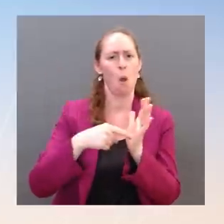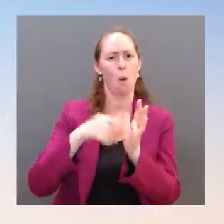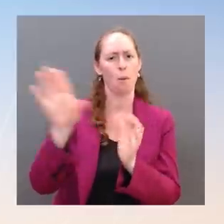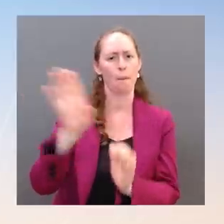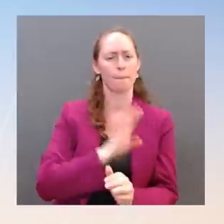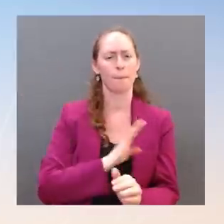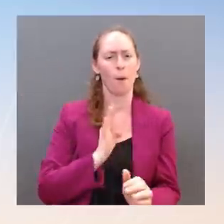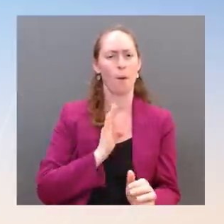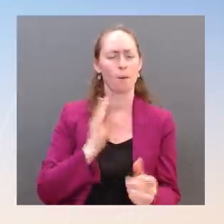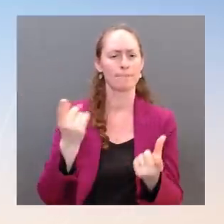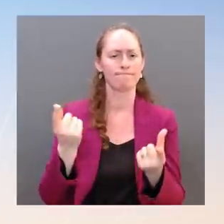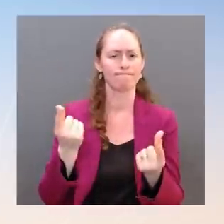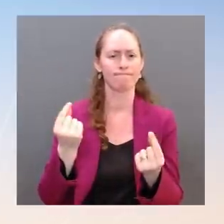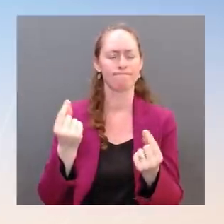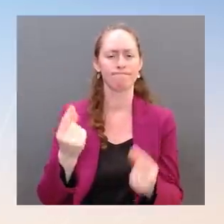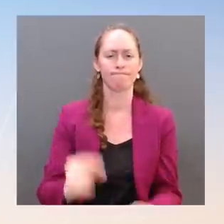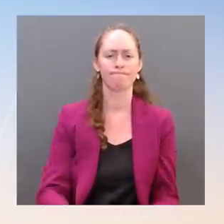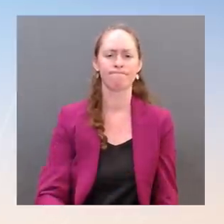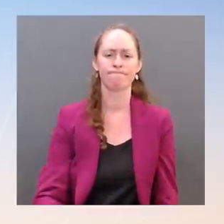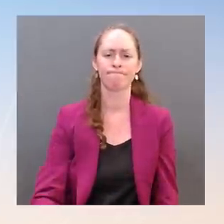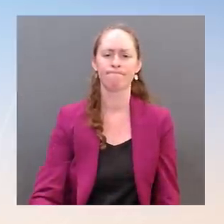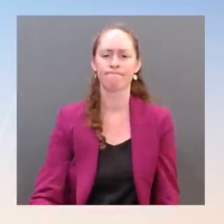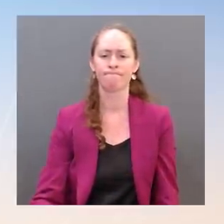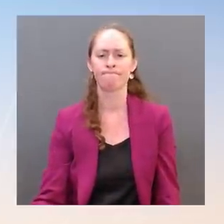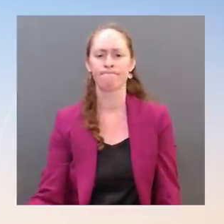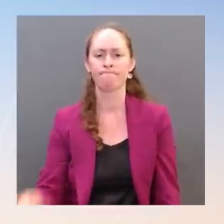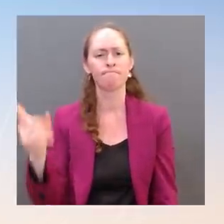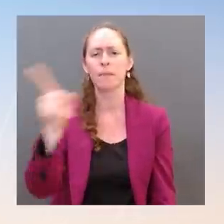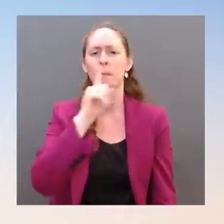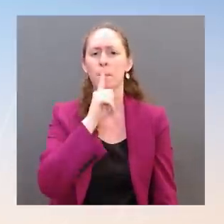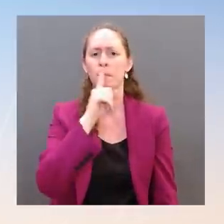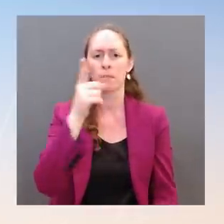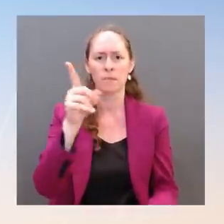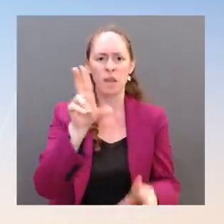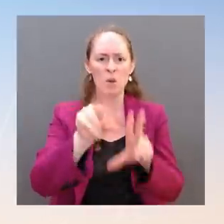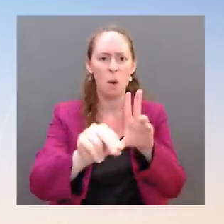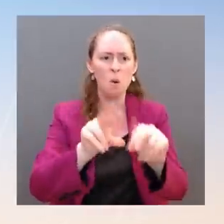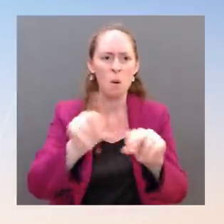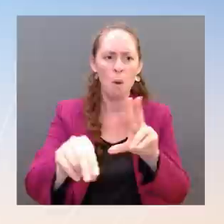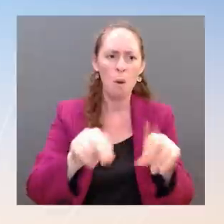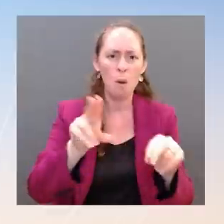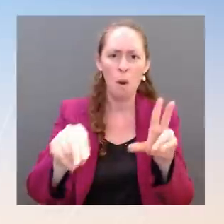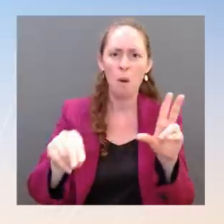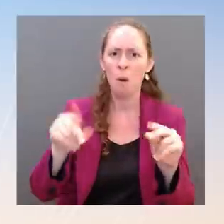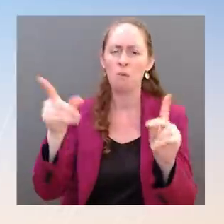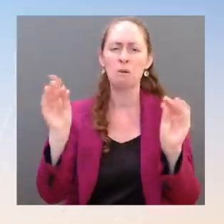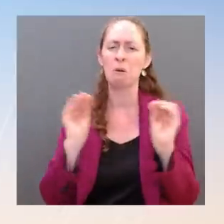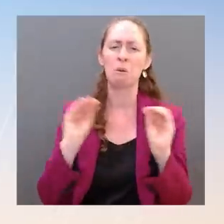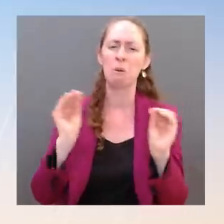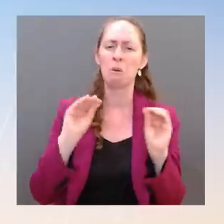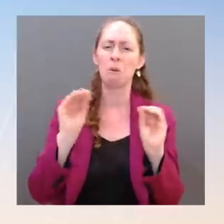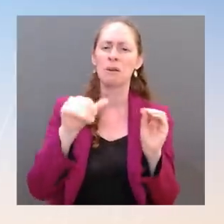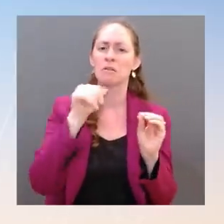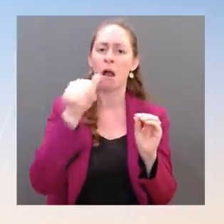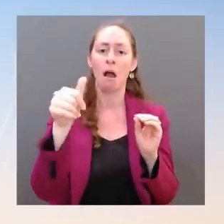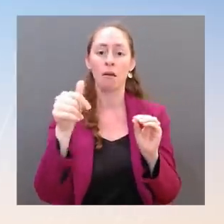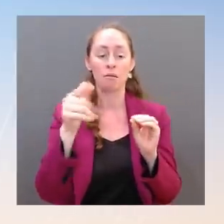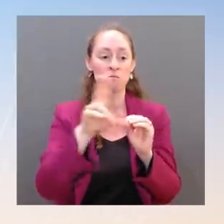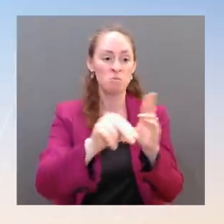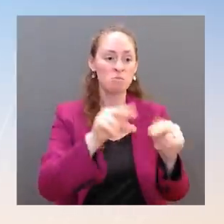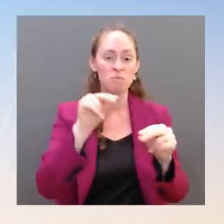removing content from anywhere. Its function was to keep Homeland Security officials aware of how bad actors, including human